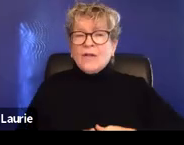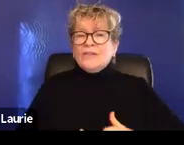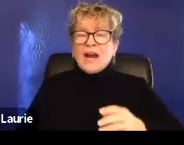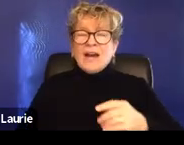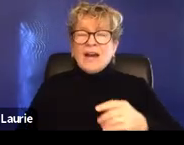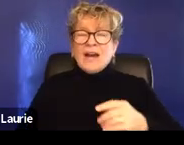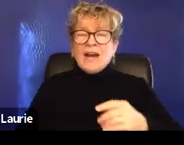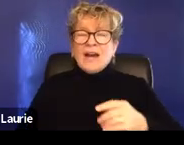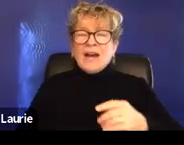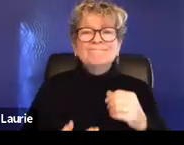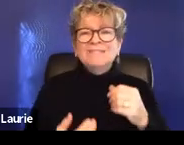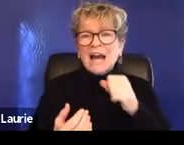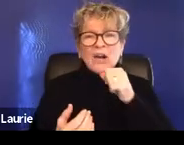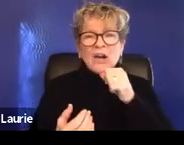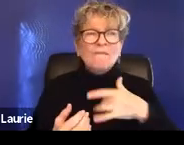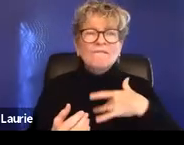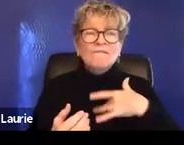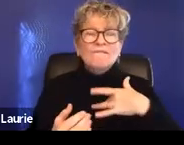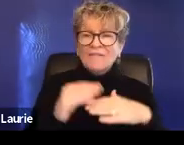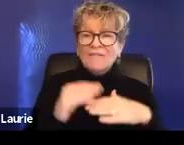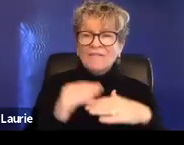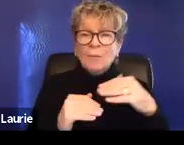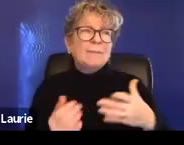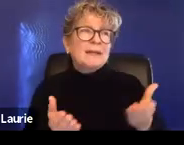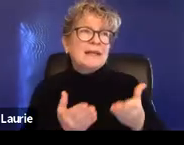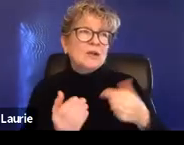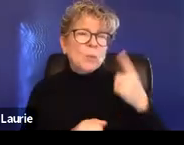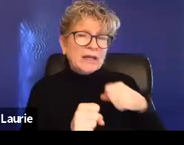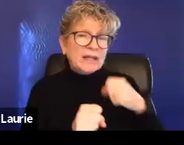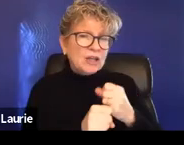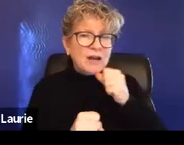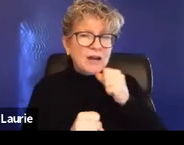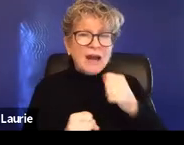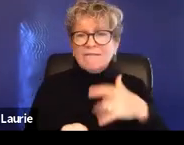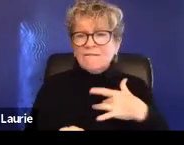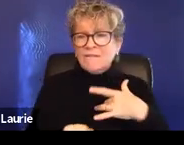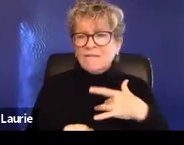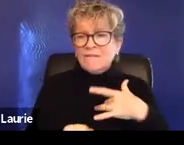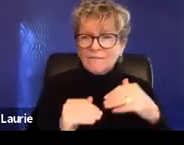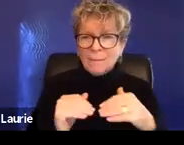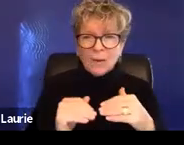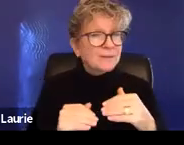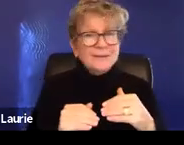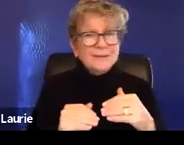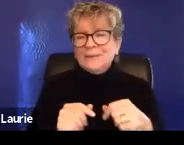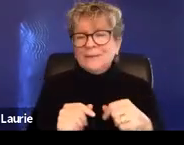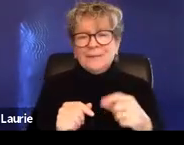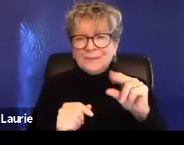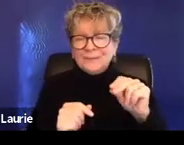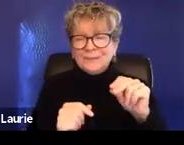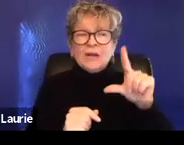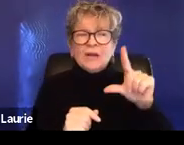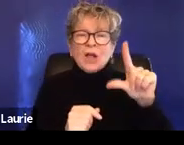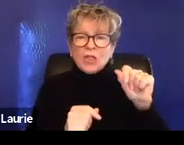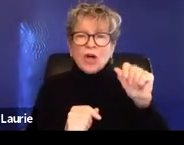I don't feel comfortable staying here. I've been here a year. I've realized I don't feel comfortable. It happens, but unfortunately the law itself puts a